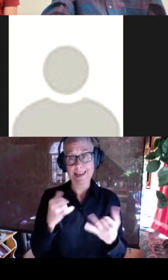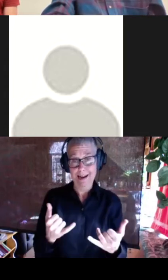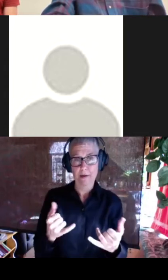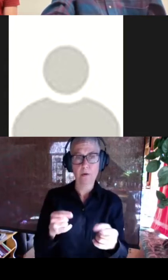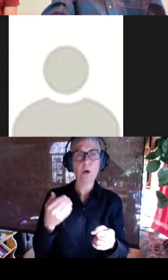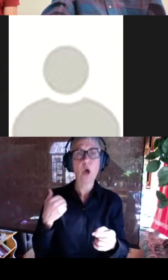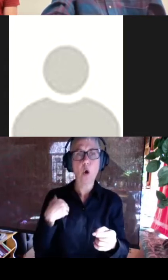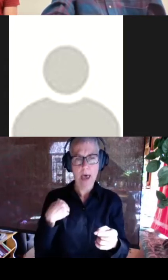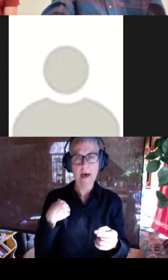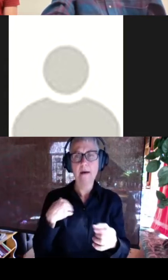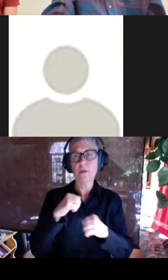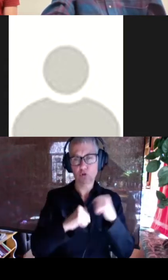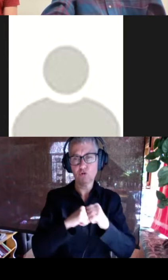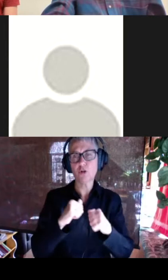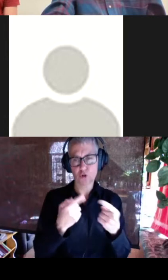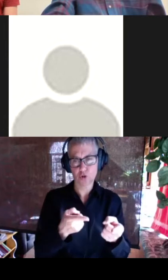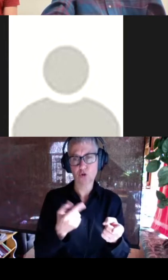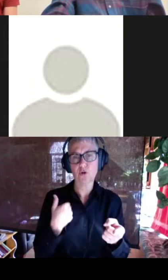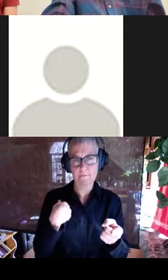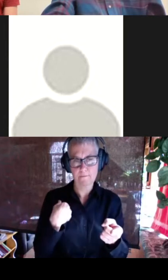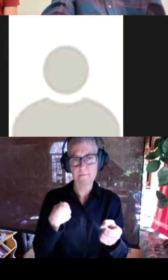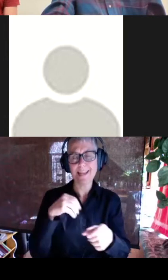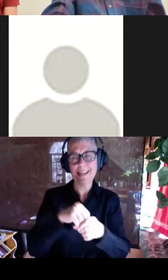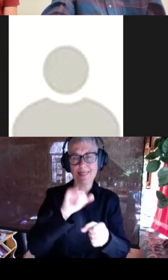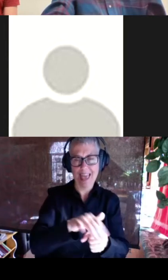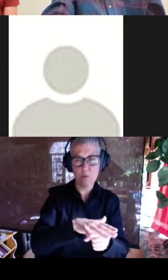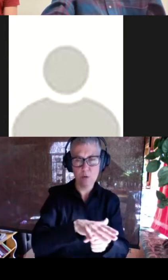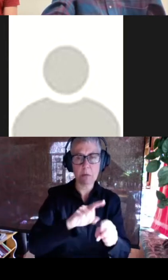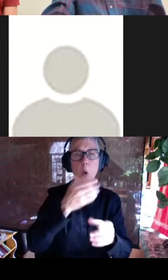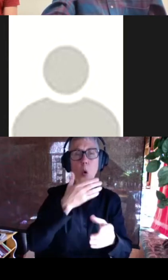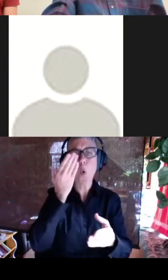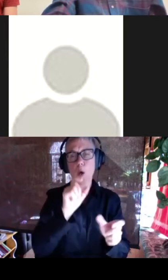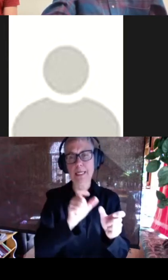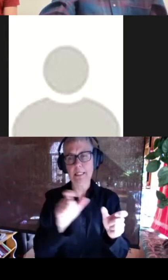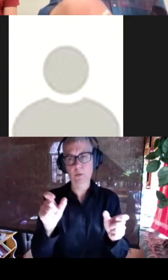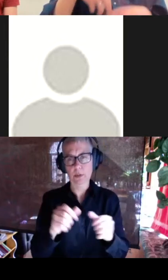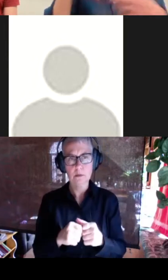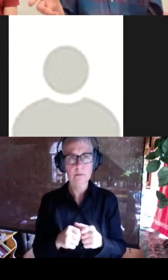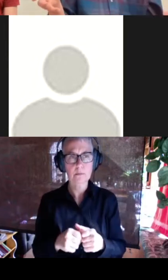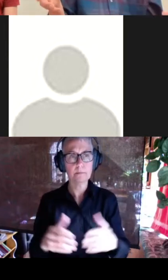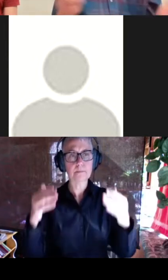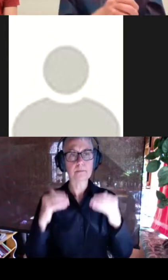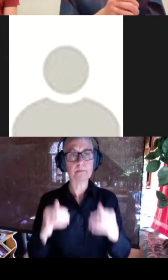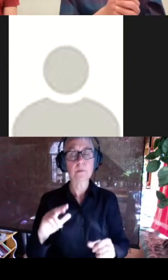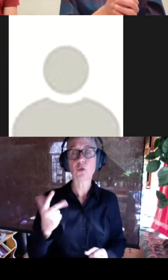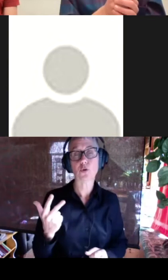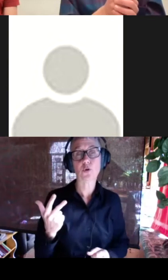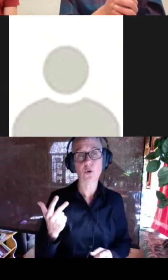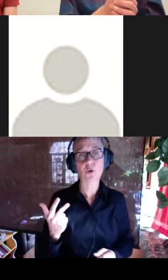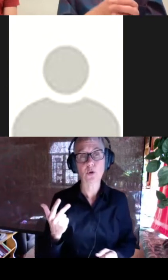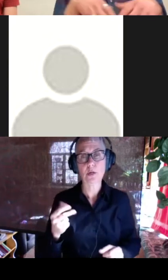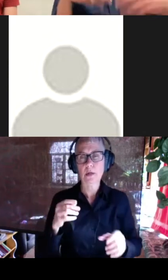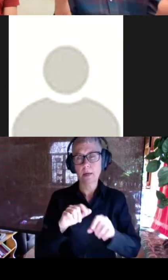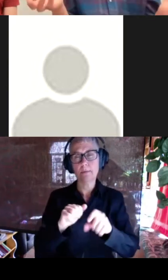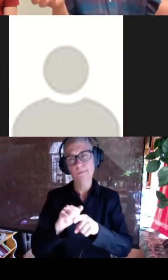you have structure in this in this region but no sequence. And then the third task that we trained in parallel